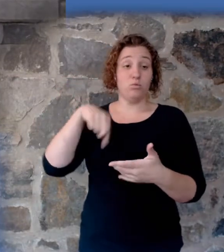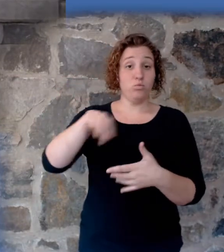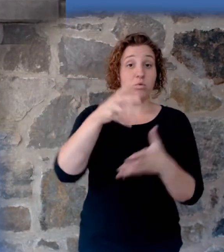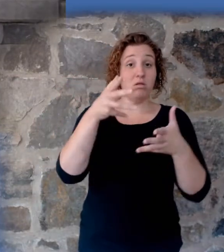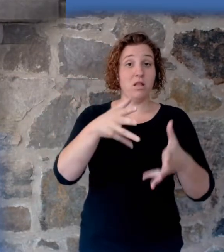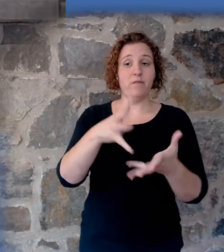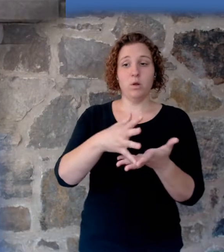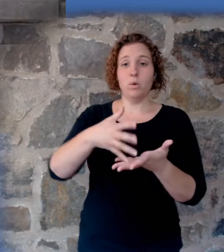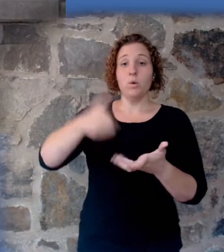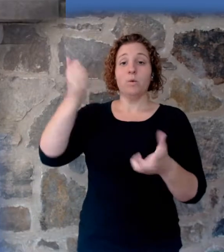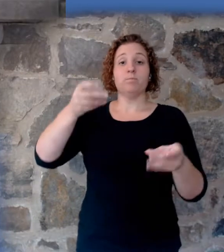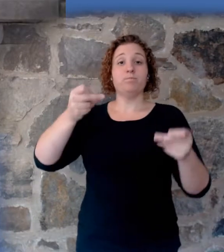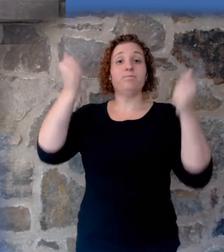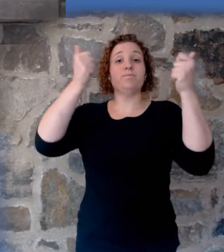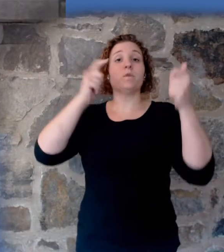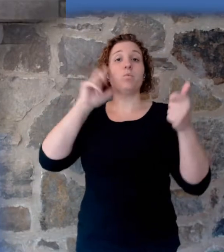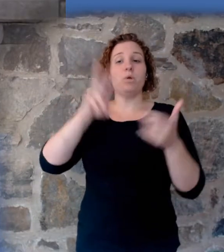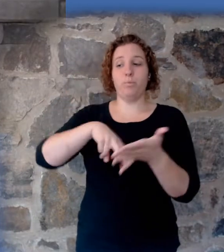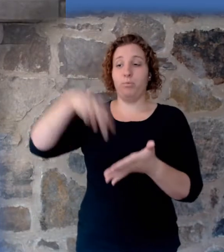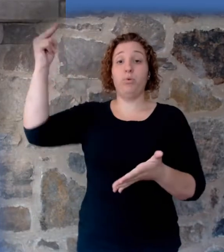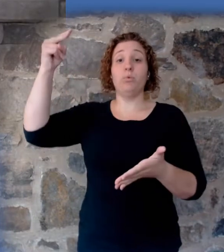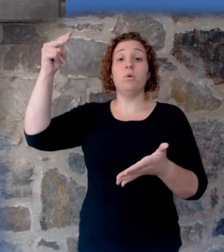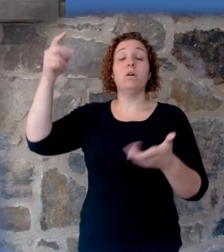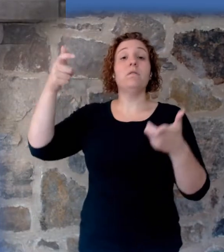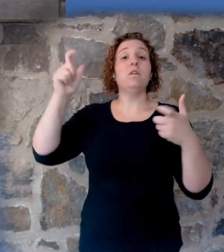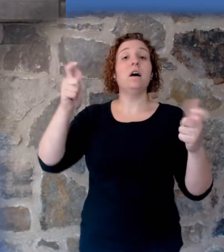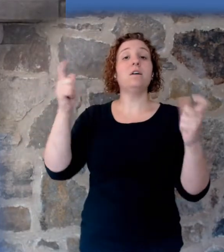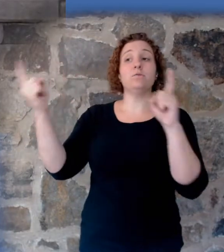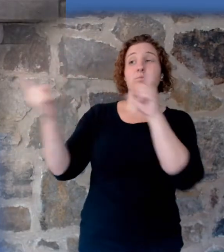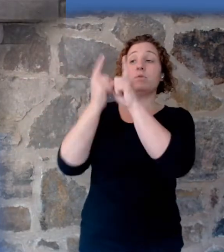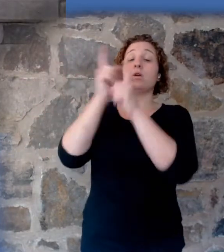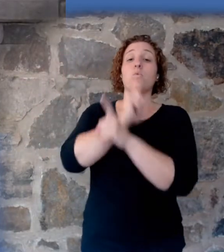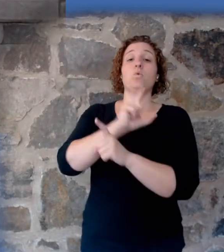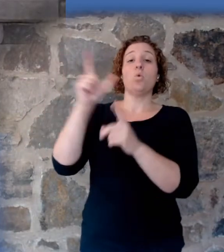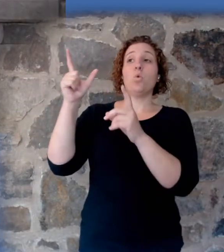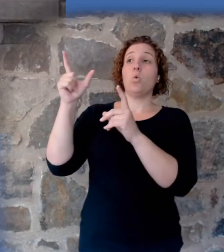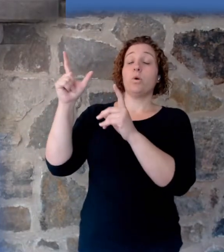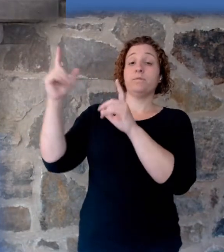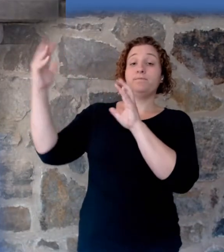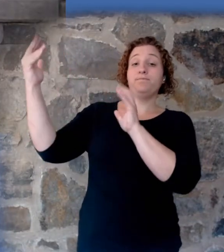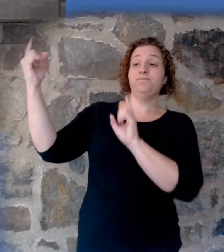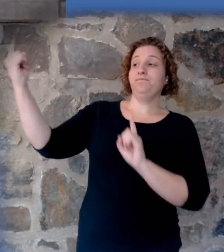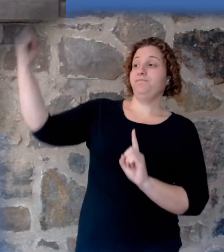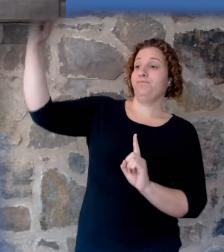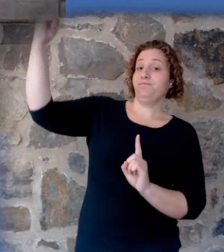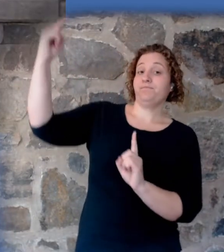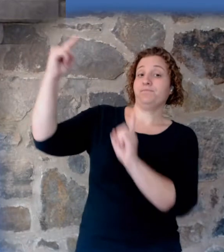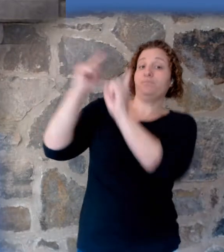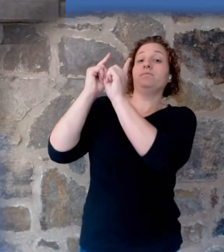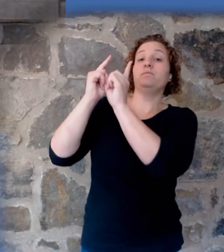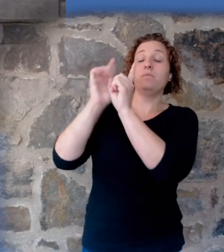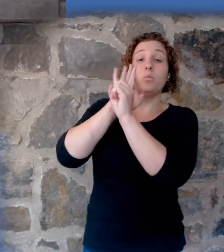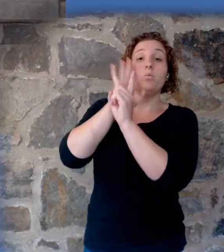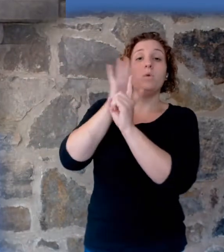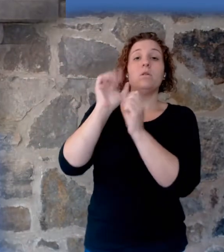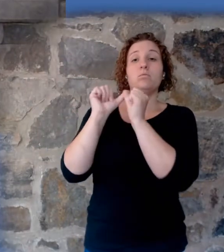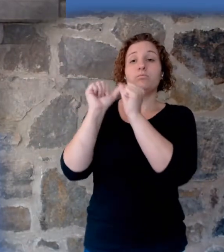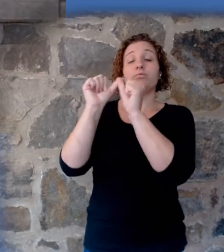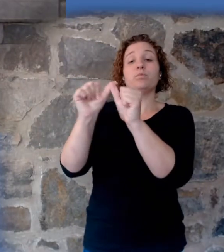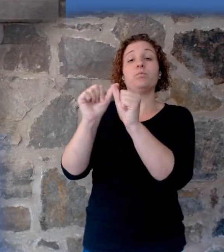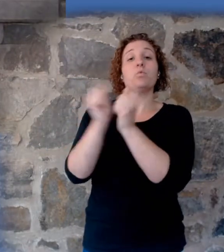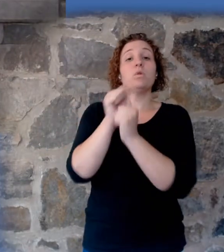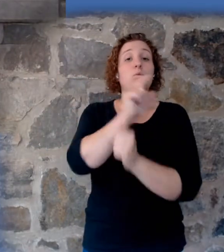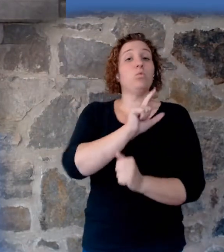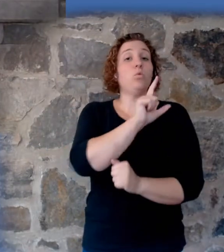hapazo, raptured out from here to meet the Lord in the air, so shall we ever be with the Lord. When the Lord suddenly removes his